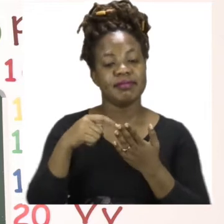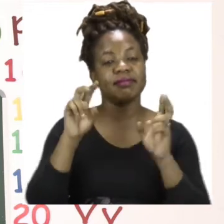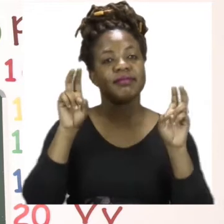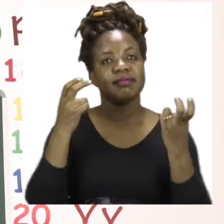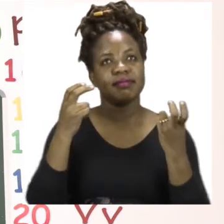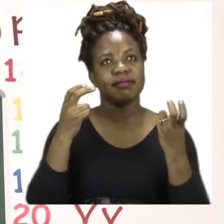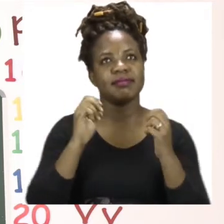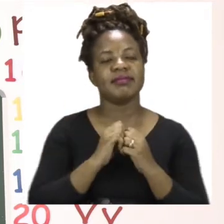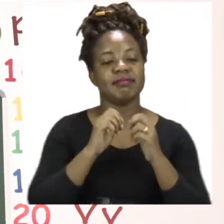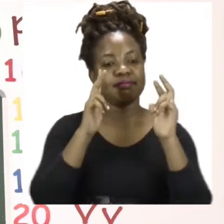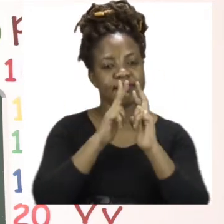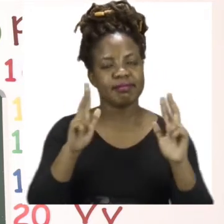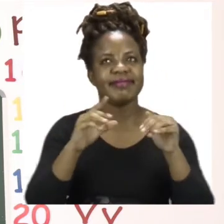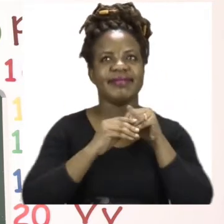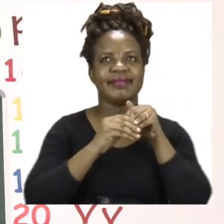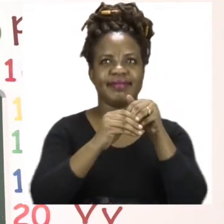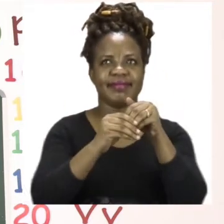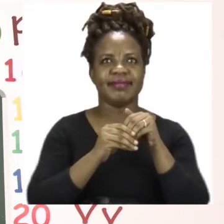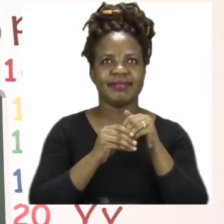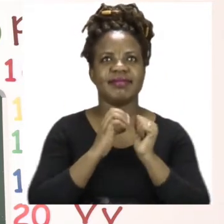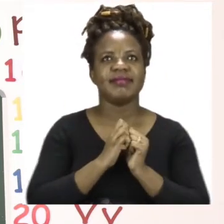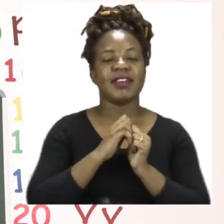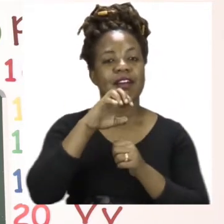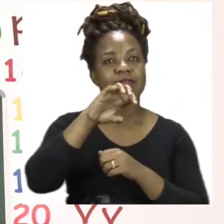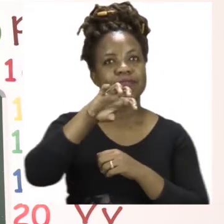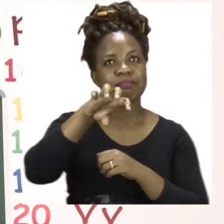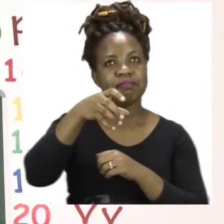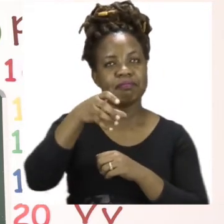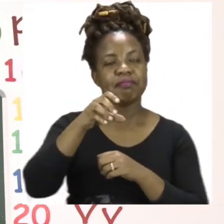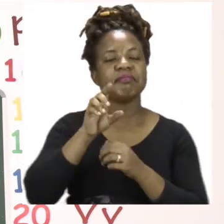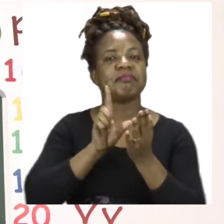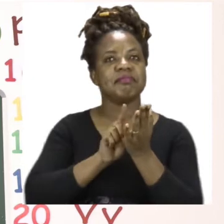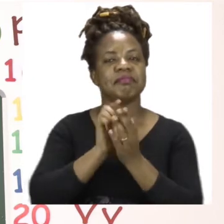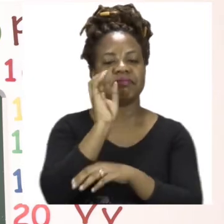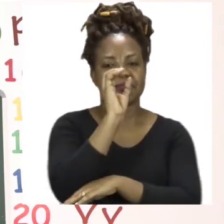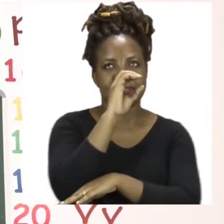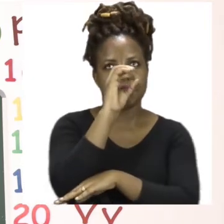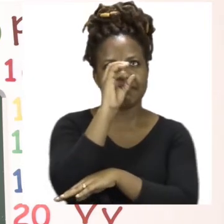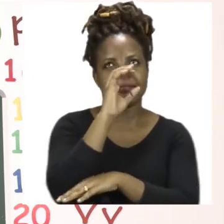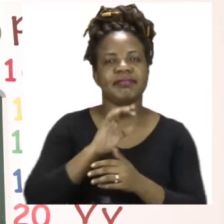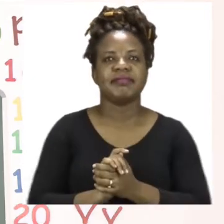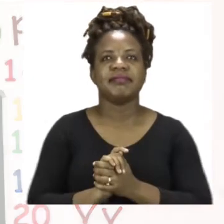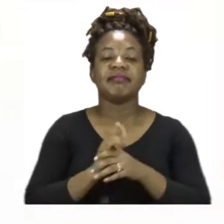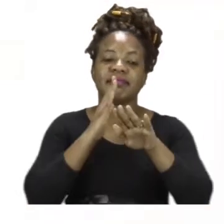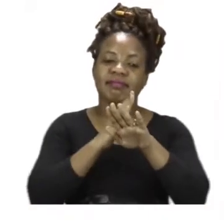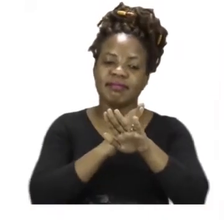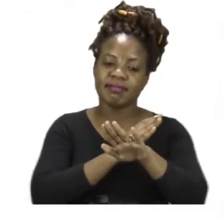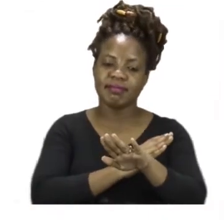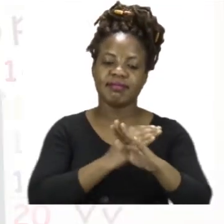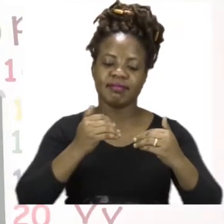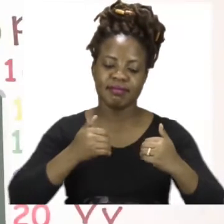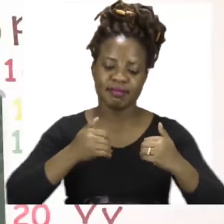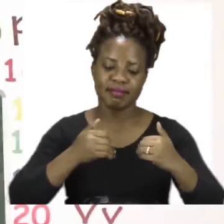public transport and local media. And before we get into any lessons